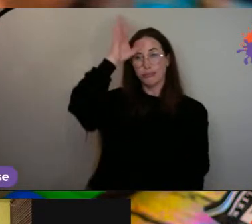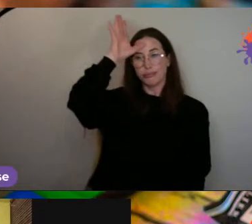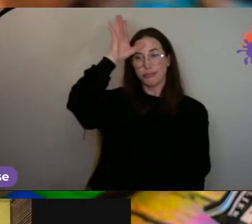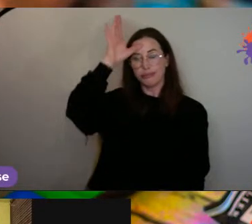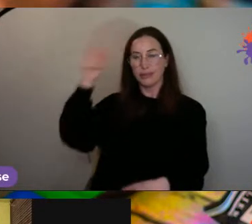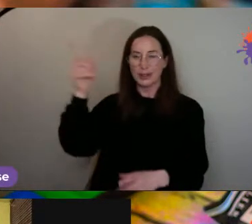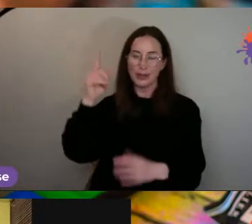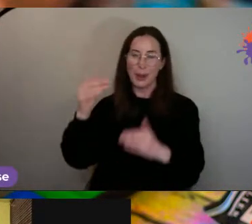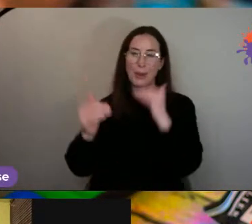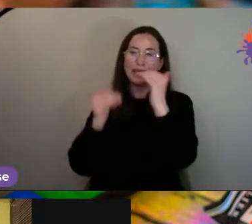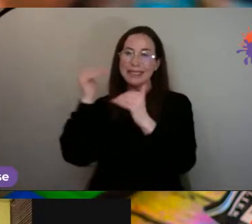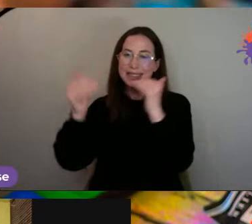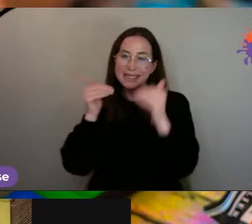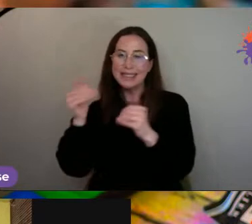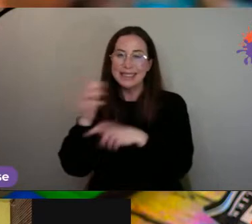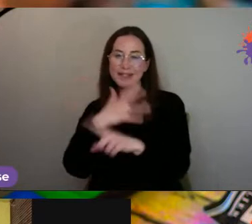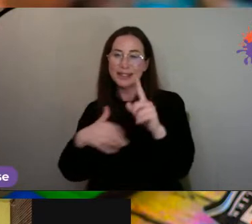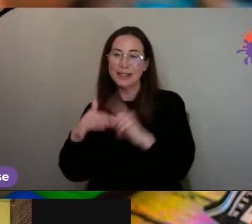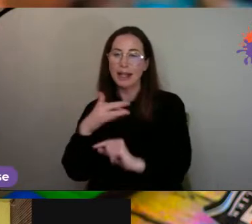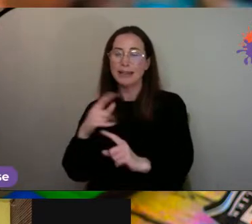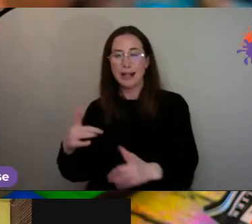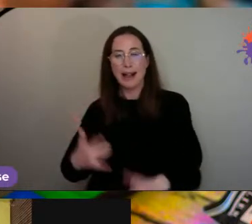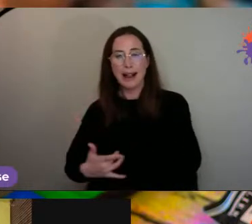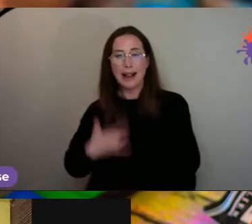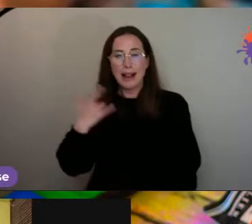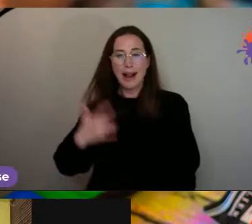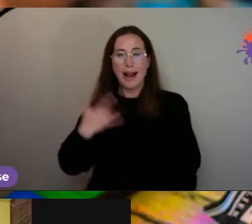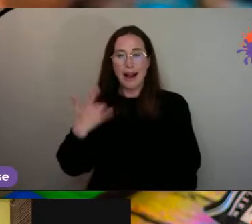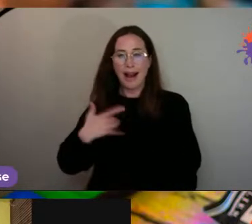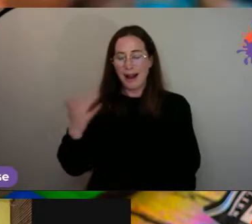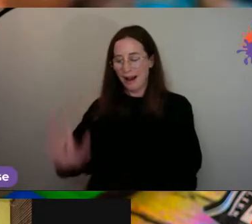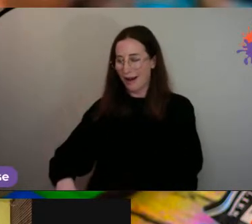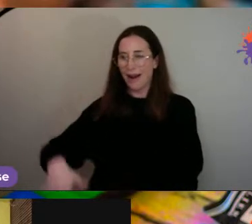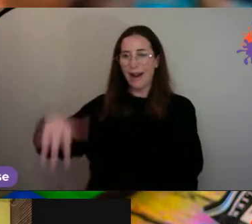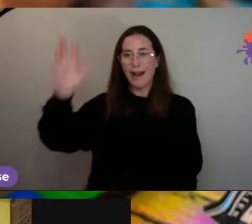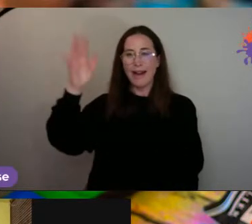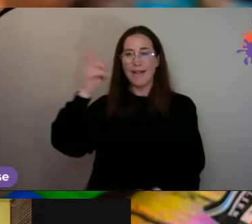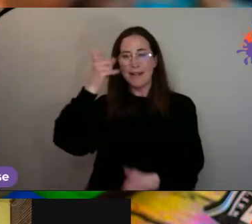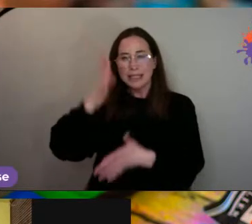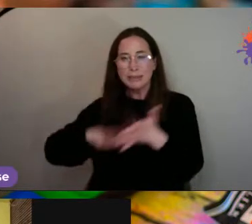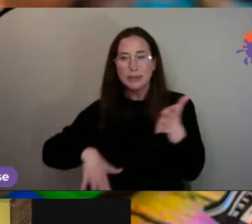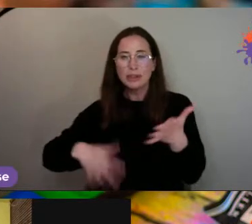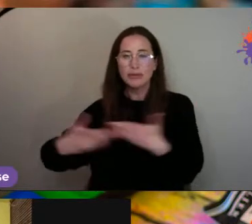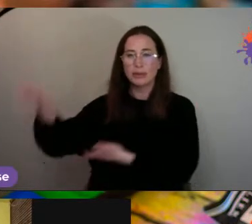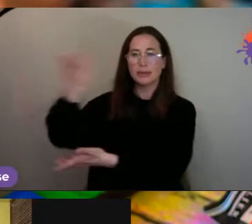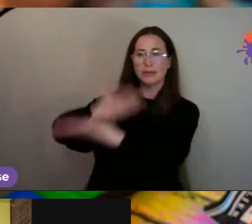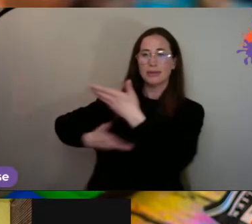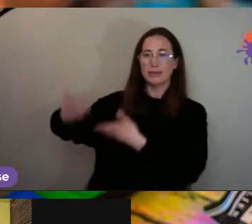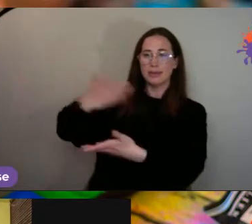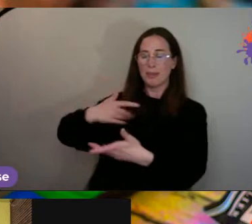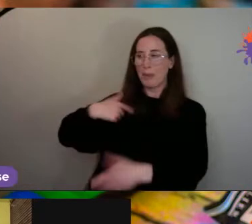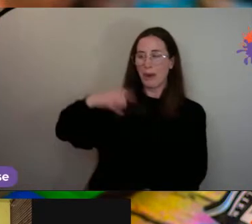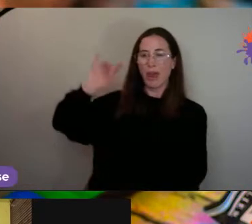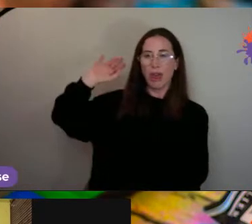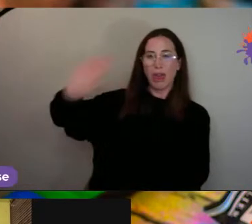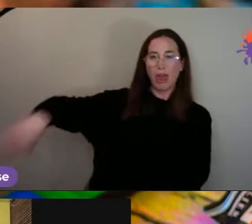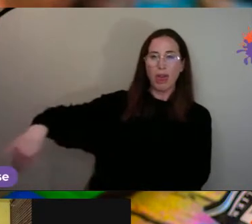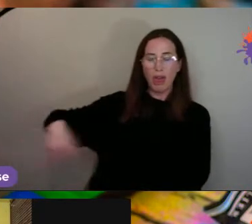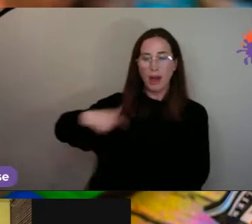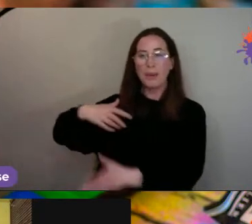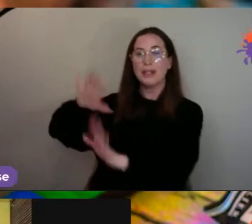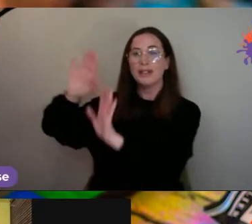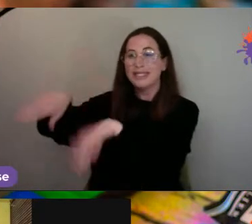senior members of our society. They've got such wealth of knowledge to give us an experience that we're not tapping into. We're just, you know,